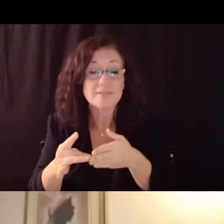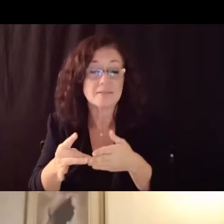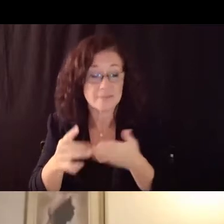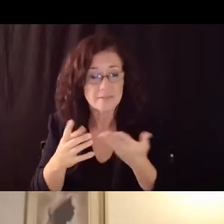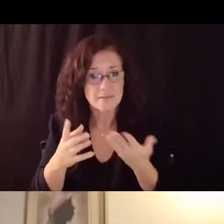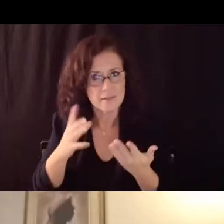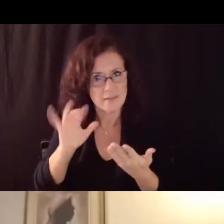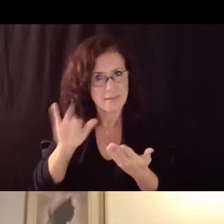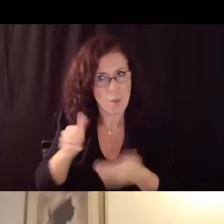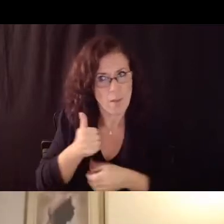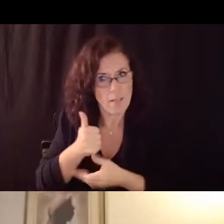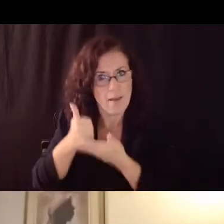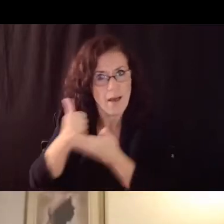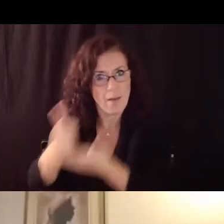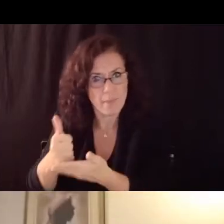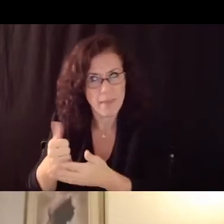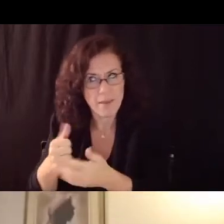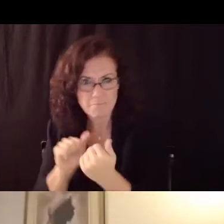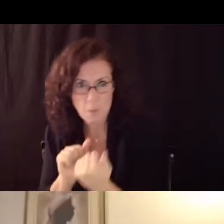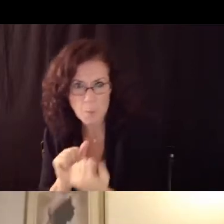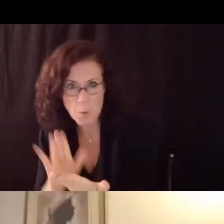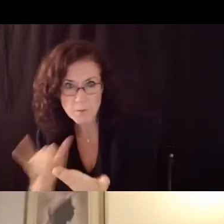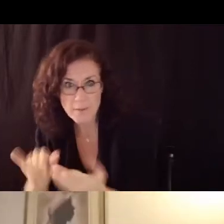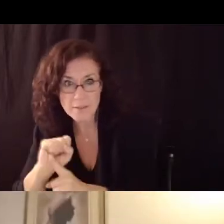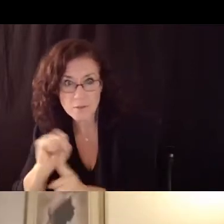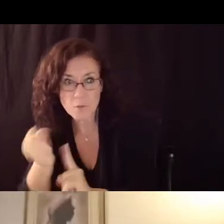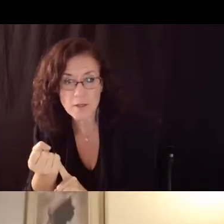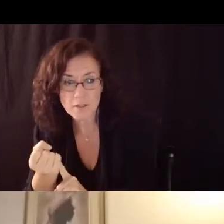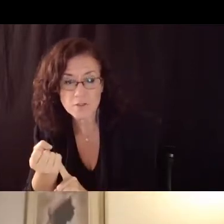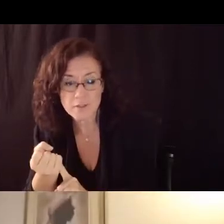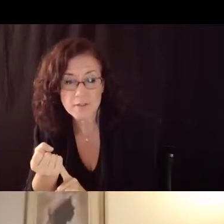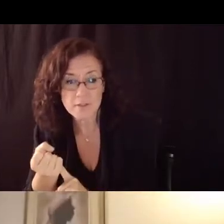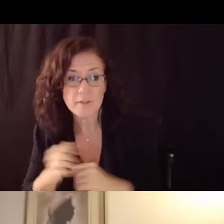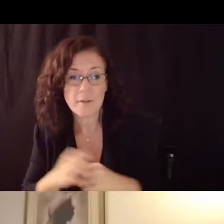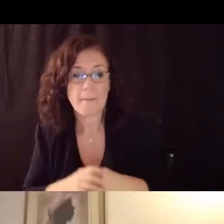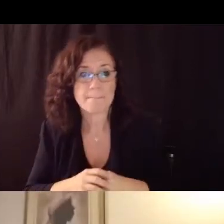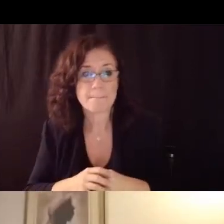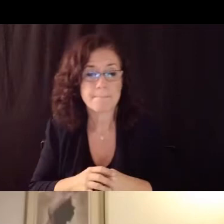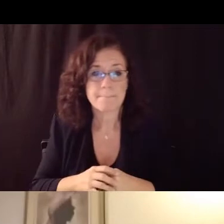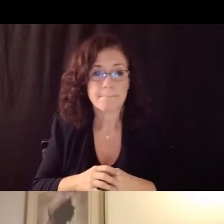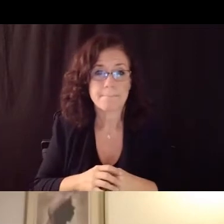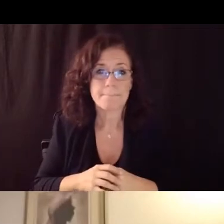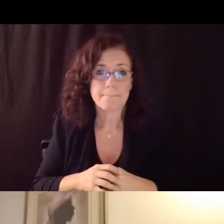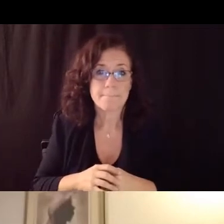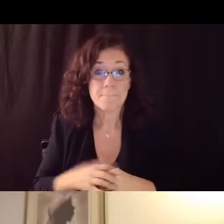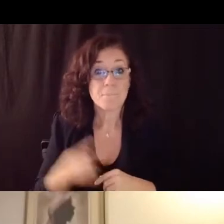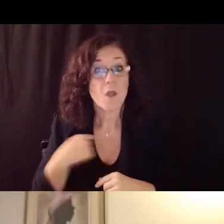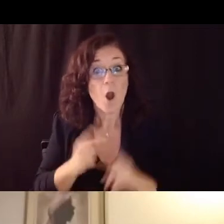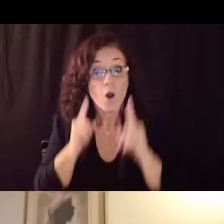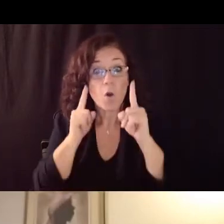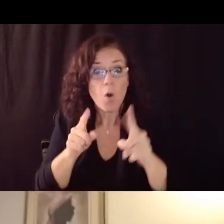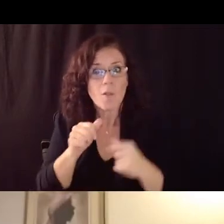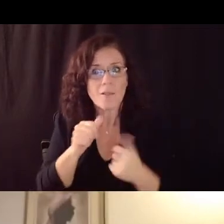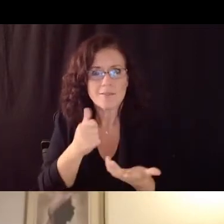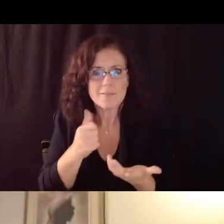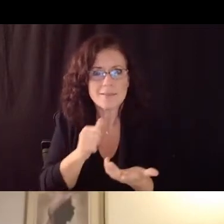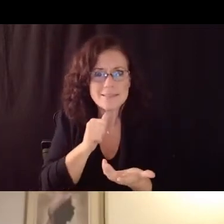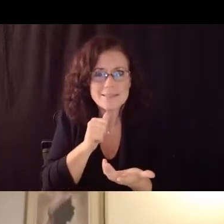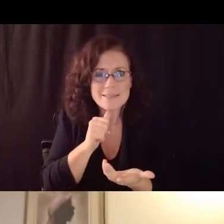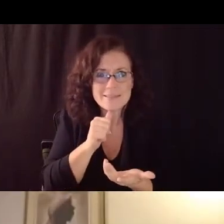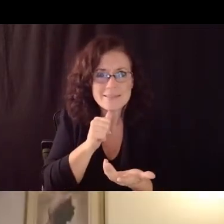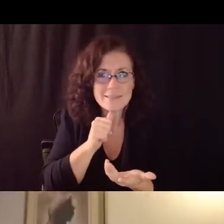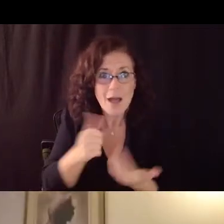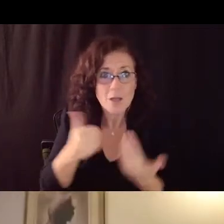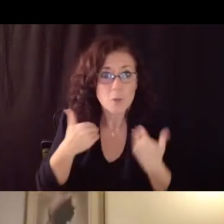about what the best approaches would be the intent is not to create an onerous burden for teachers or for students